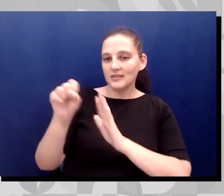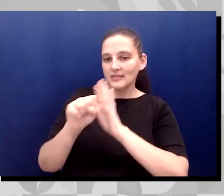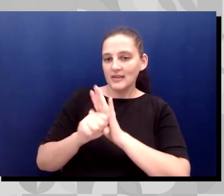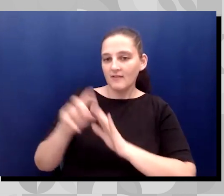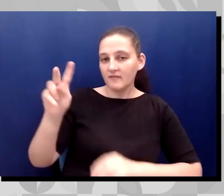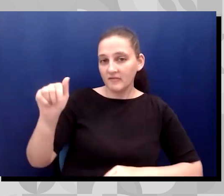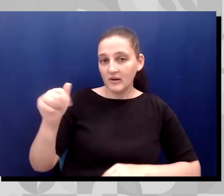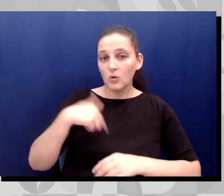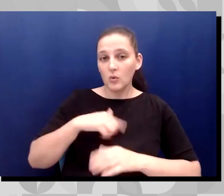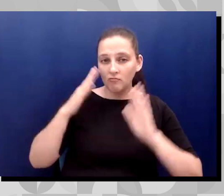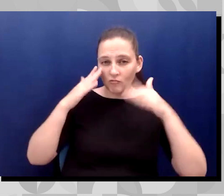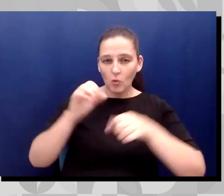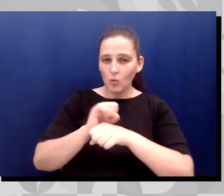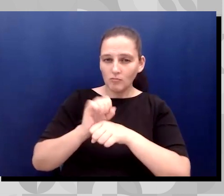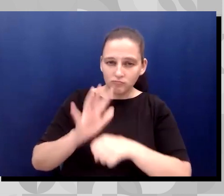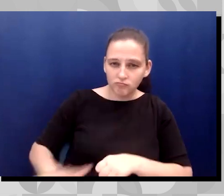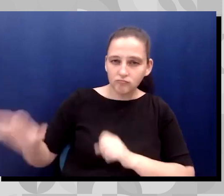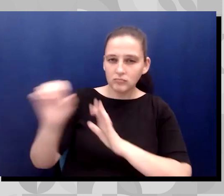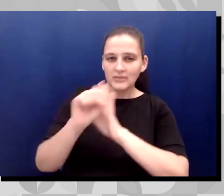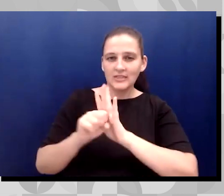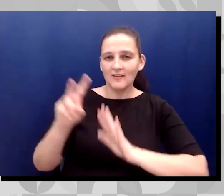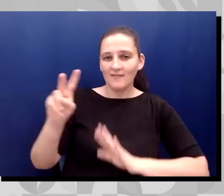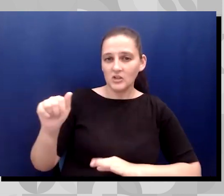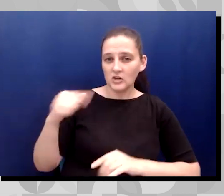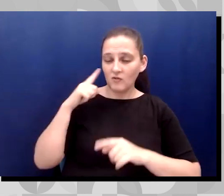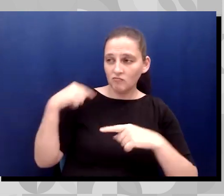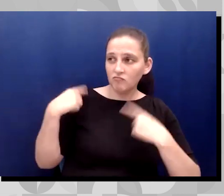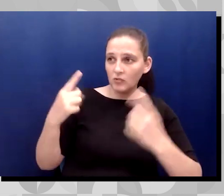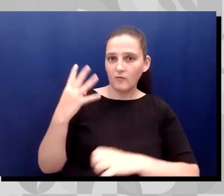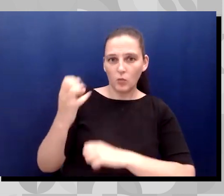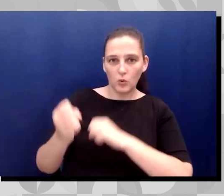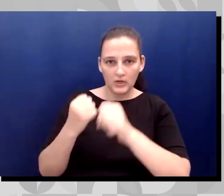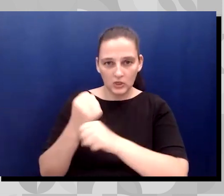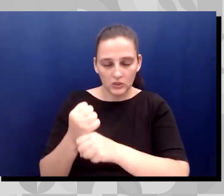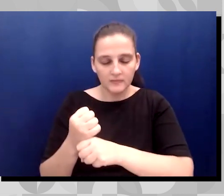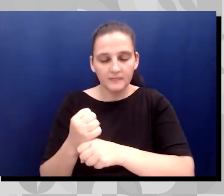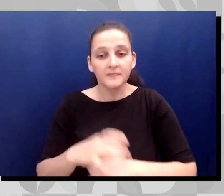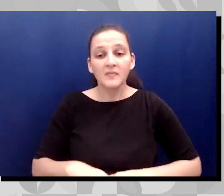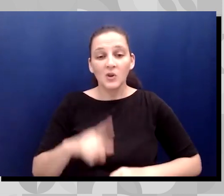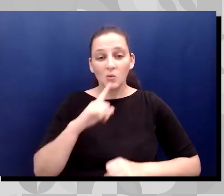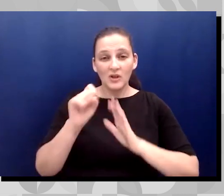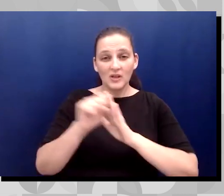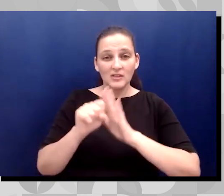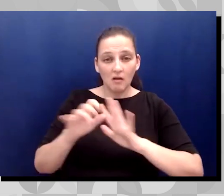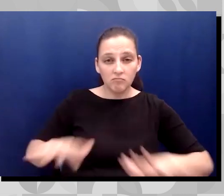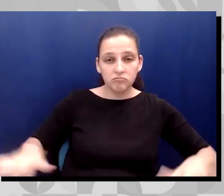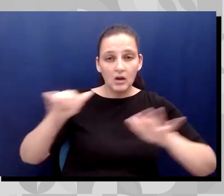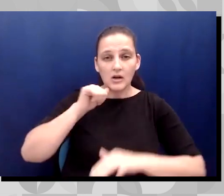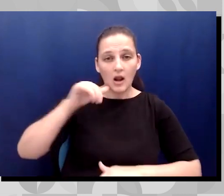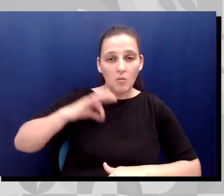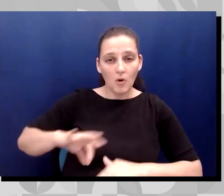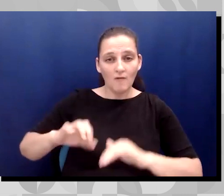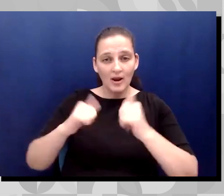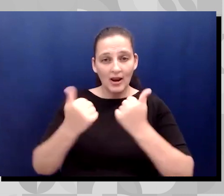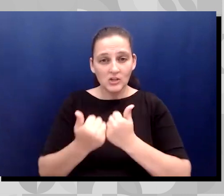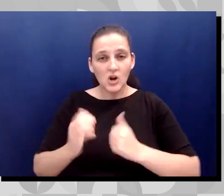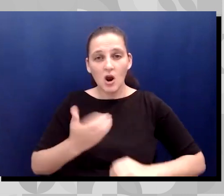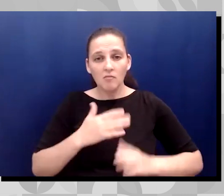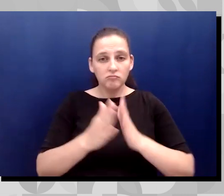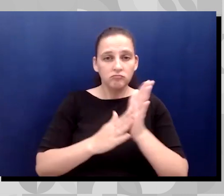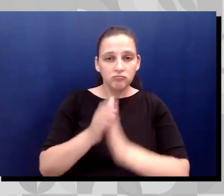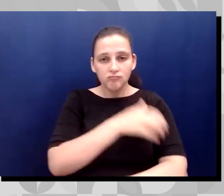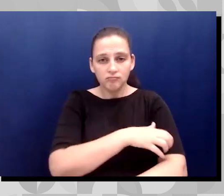so for over 40 years. And really, it's a statewide nonprofit. Our passion is to empower families of children with disabilities